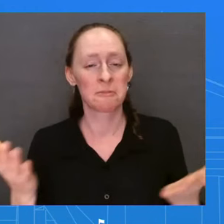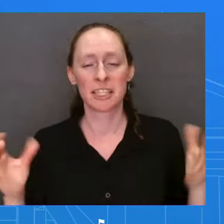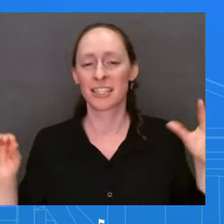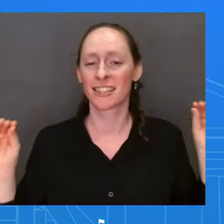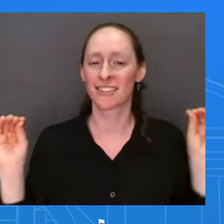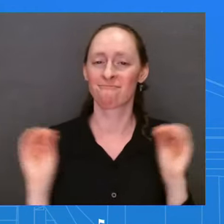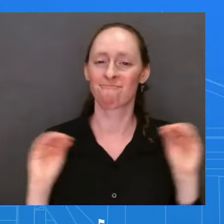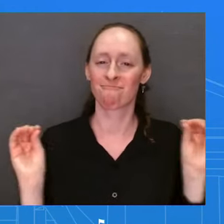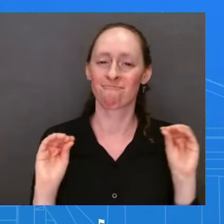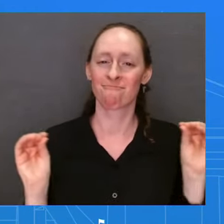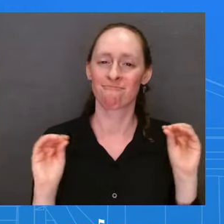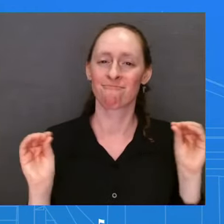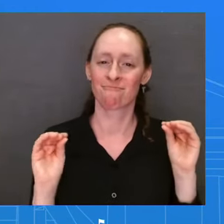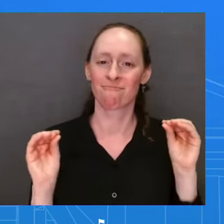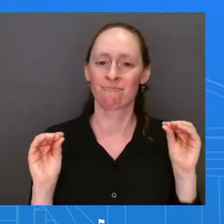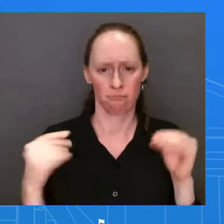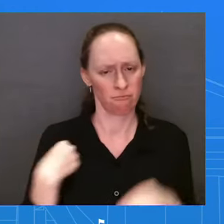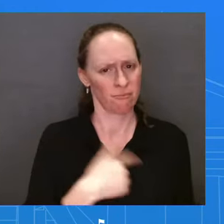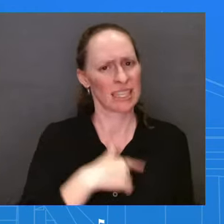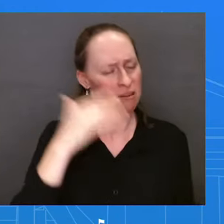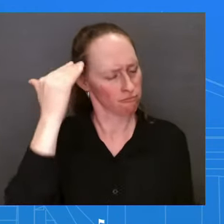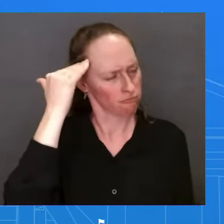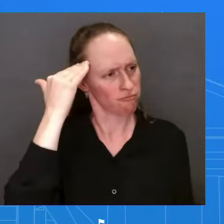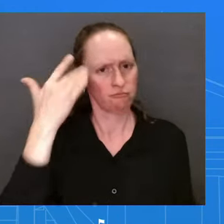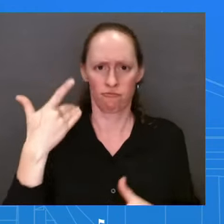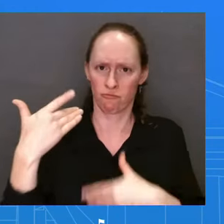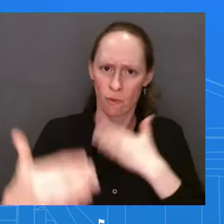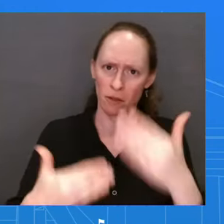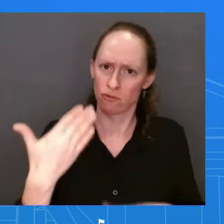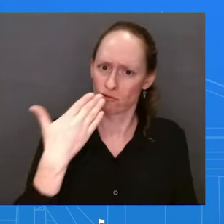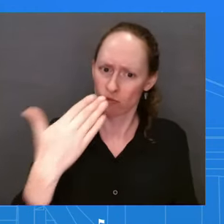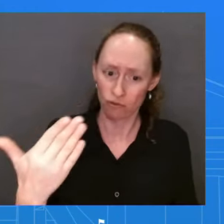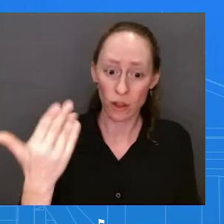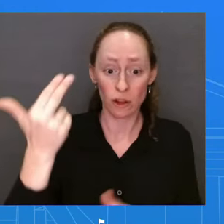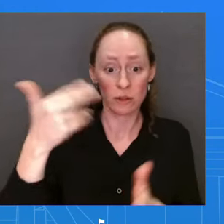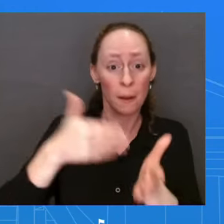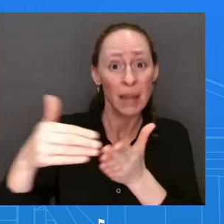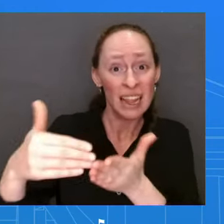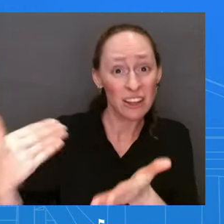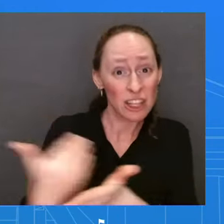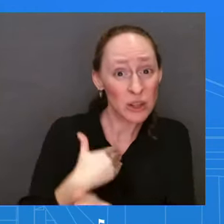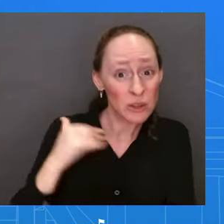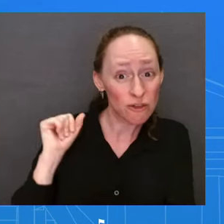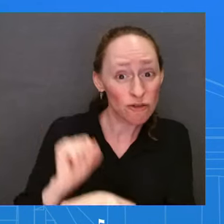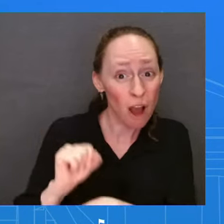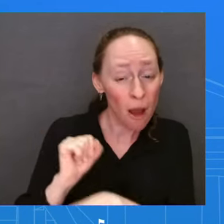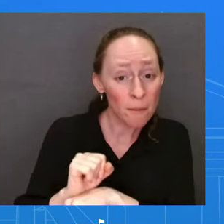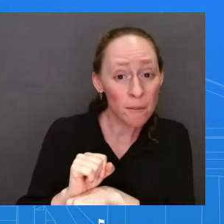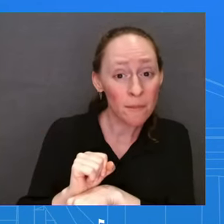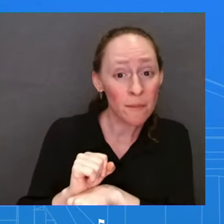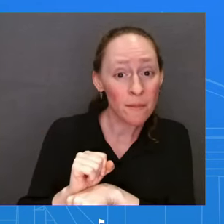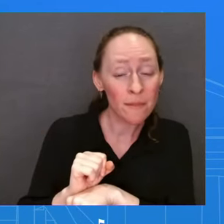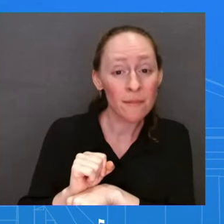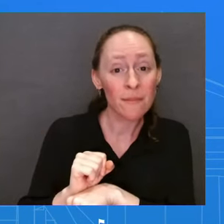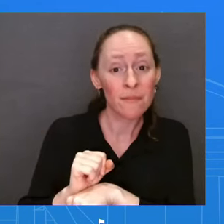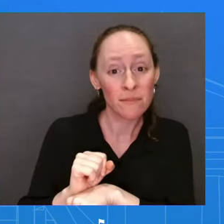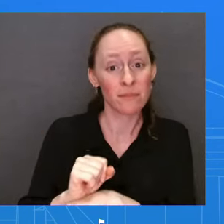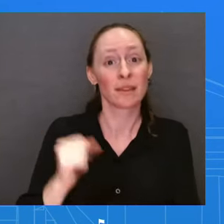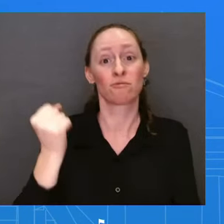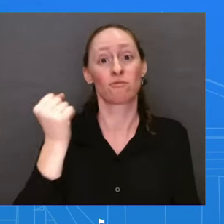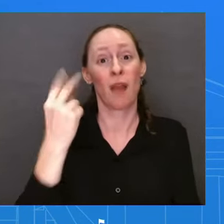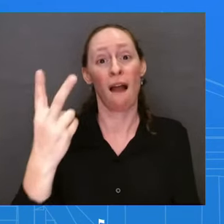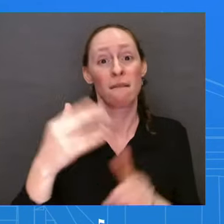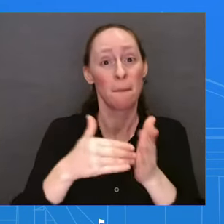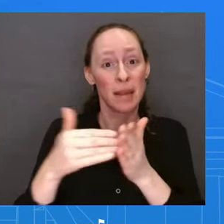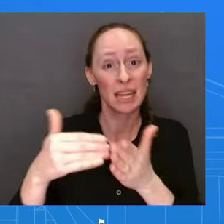proud of here. 13 million jobs, 12 million new small business starts, wages that are rising now as to where